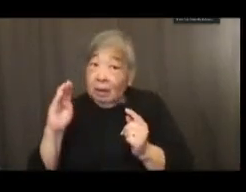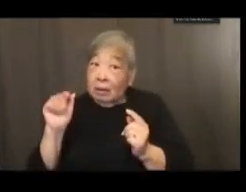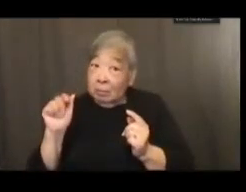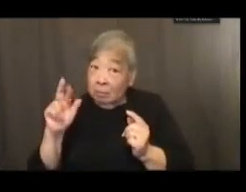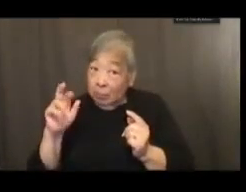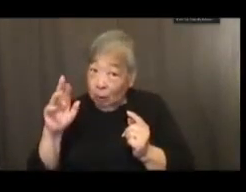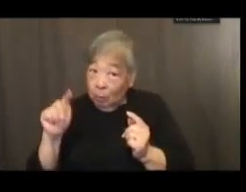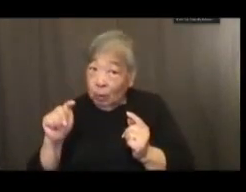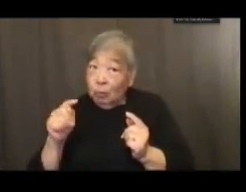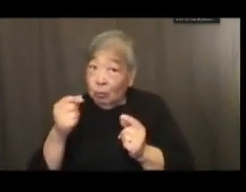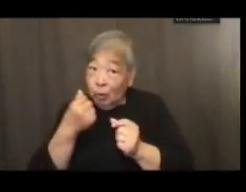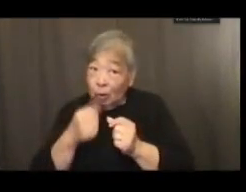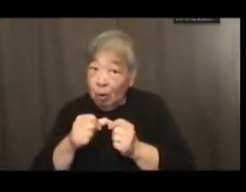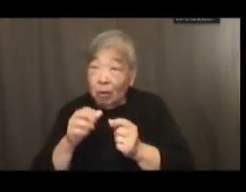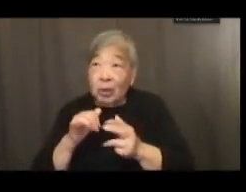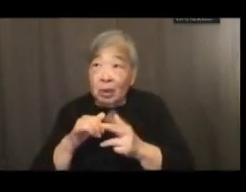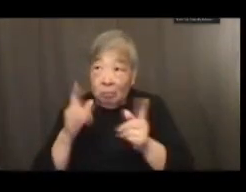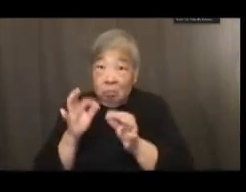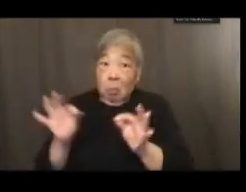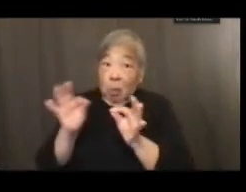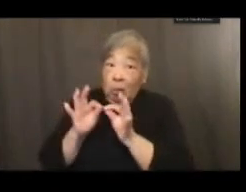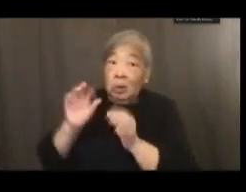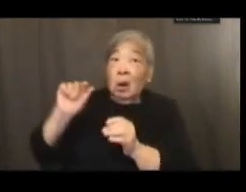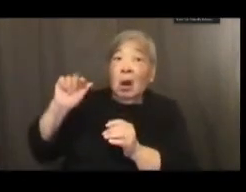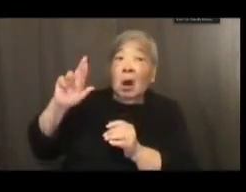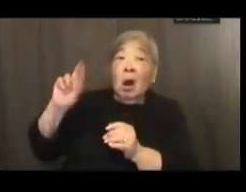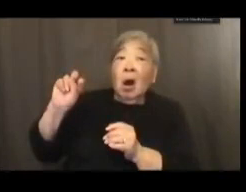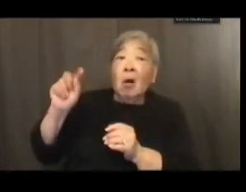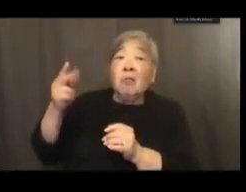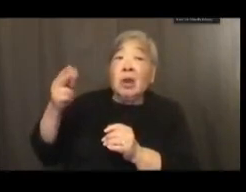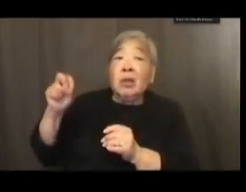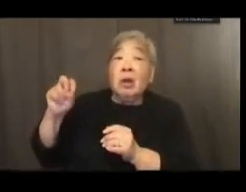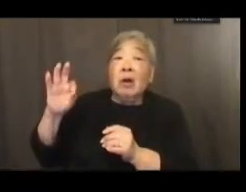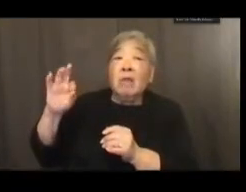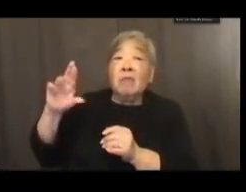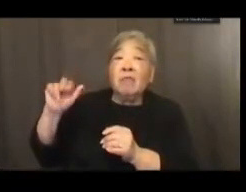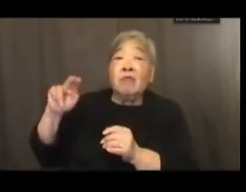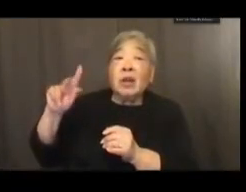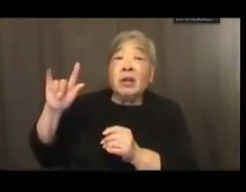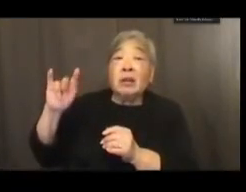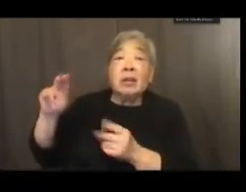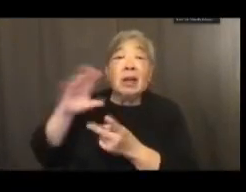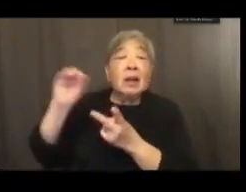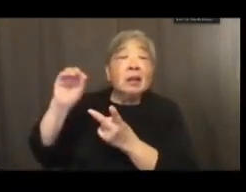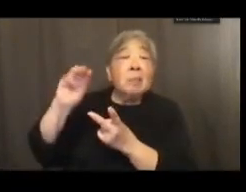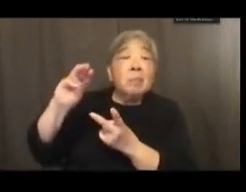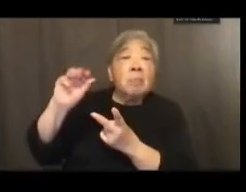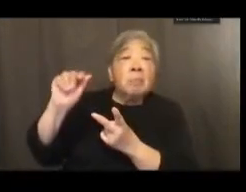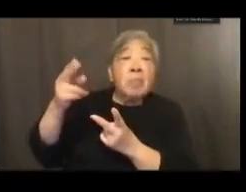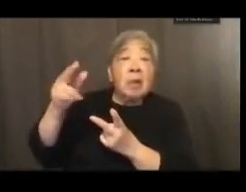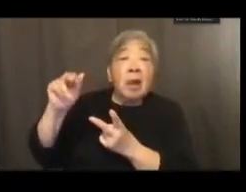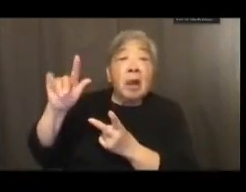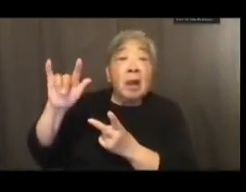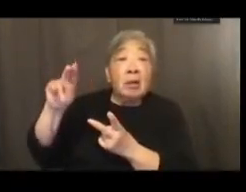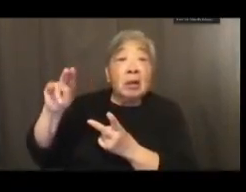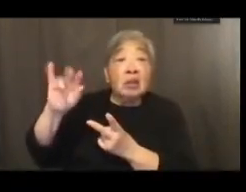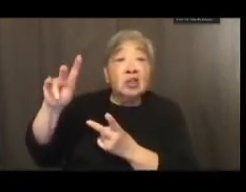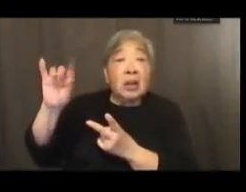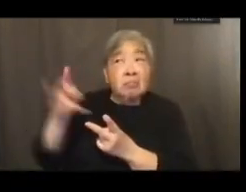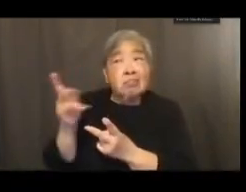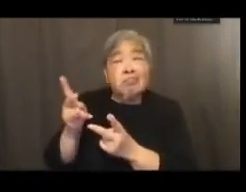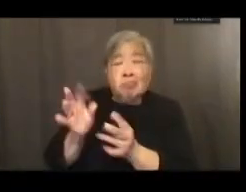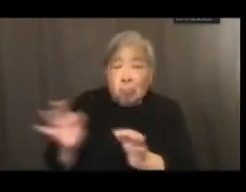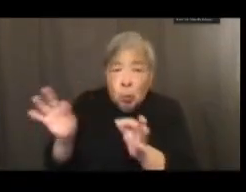important Aretha Franklin and Mahalia Jackson were to Dr. King. We have held an event with the